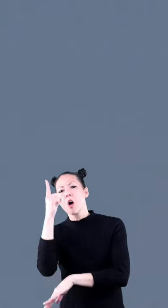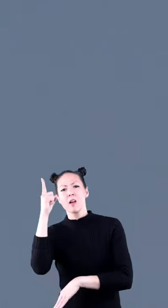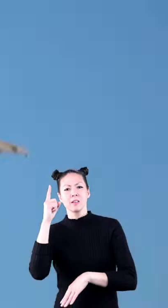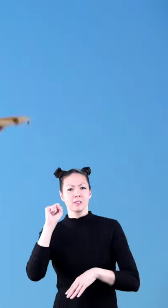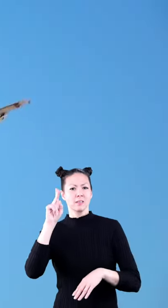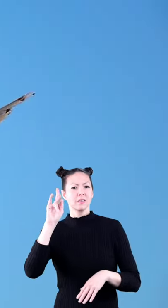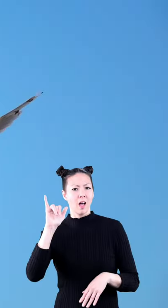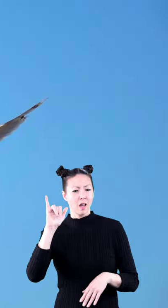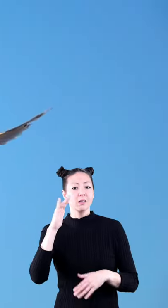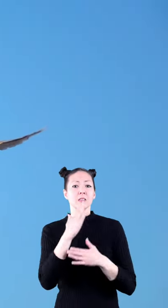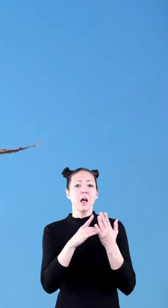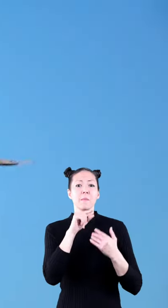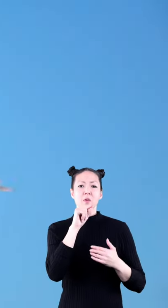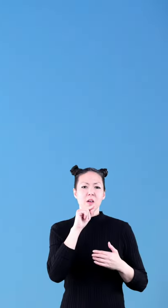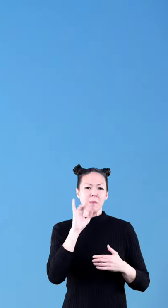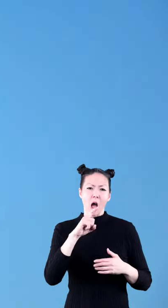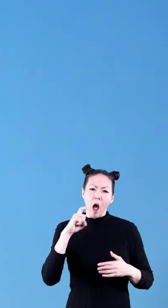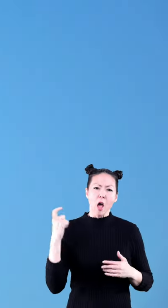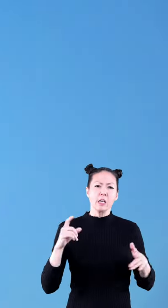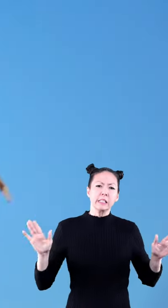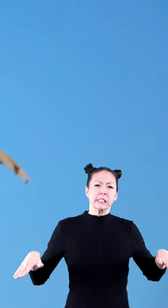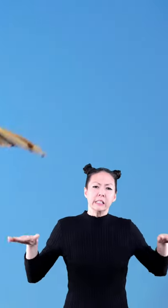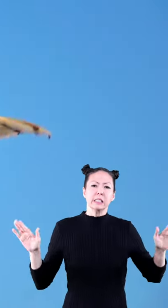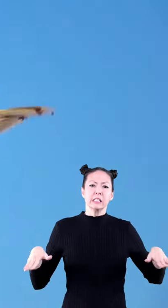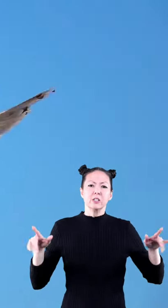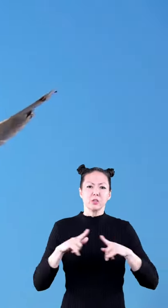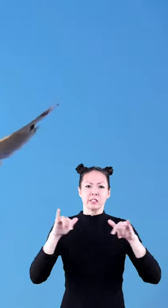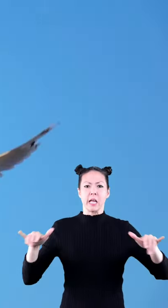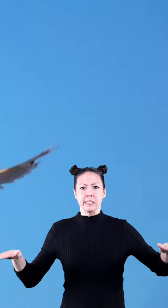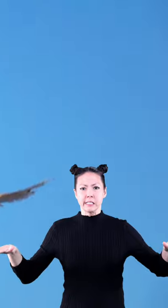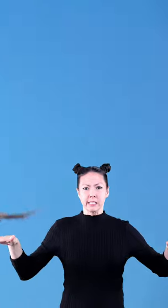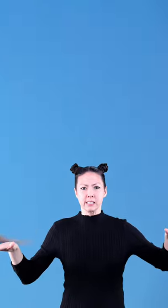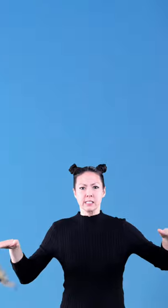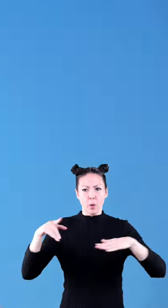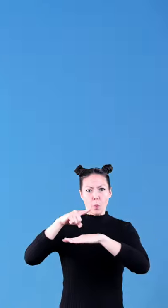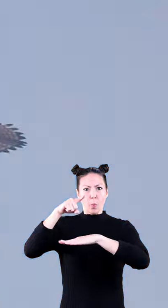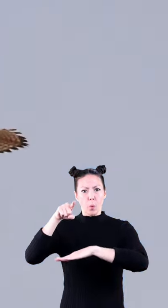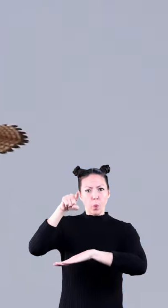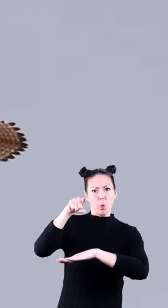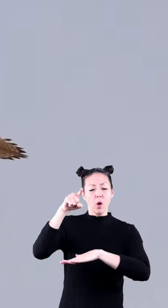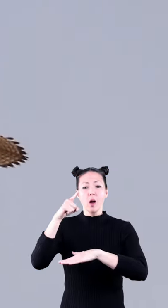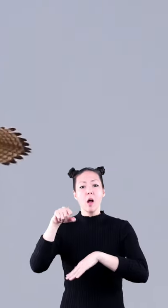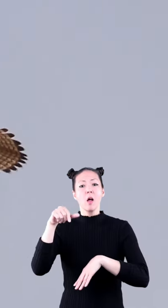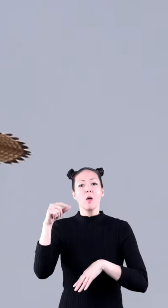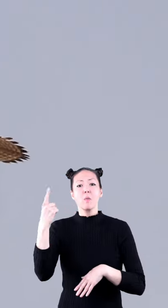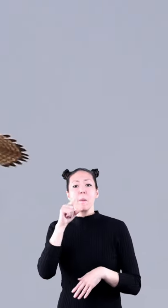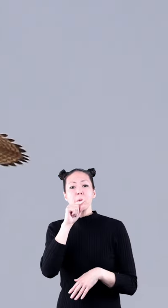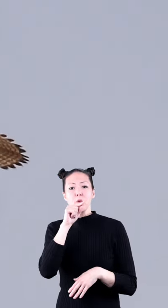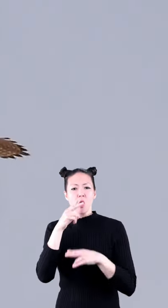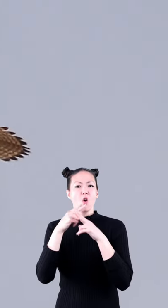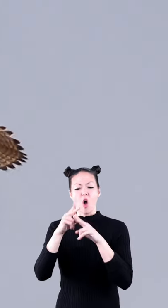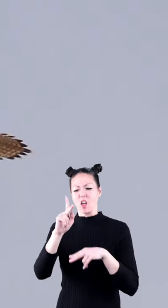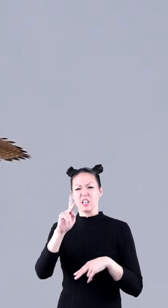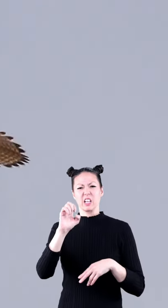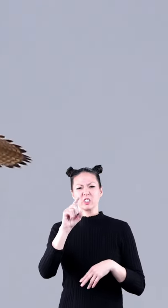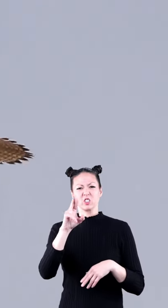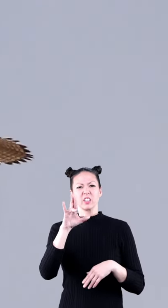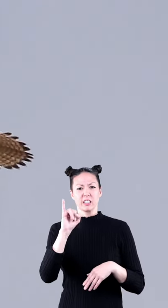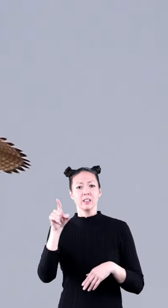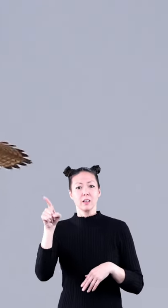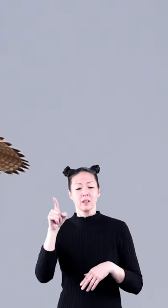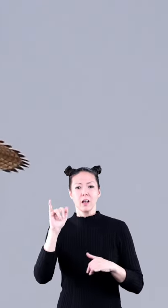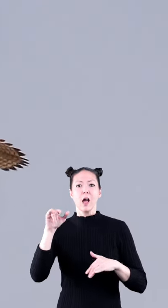some birds must always flap their wings to stay aloft but one bird called the kestrel